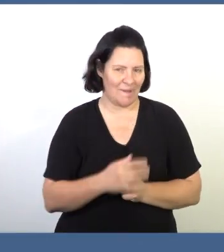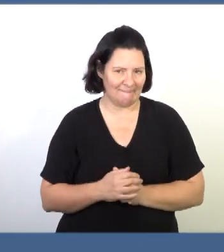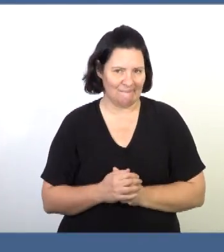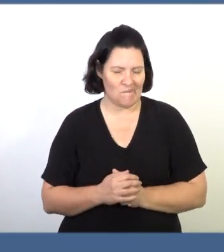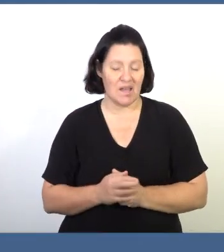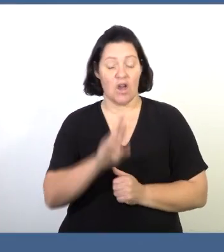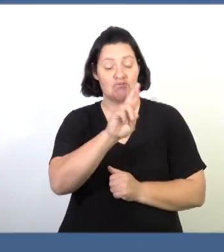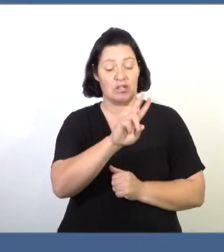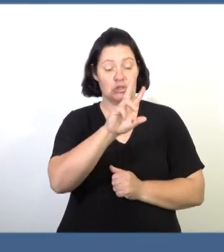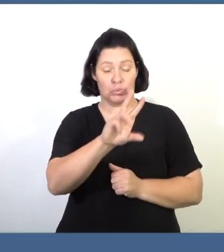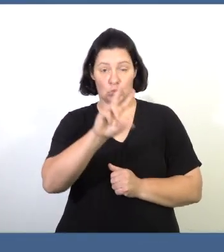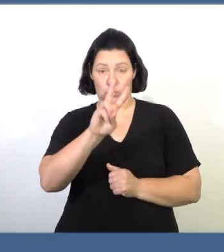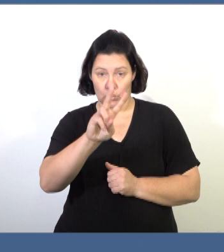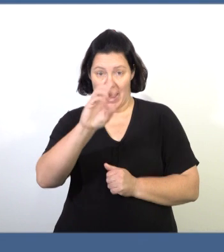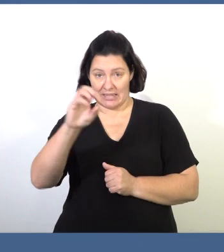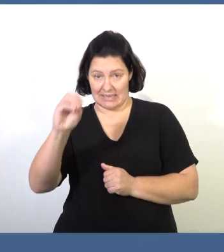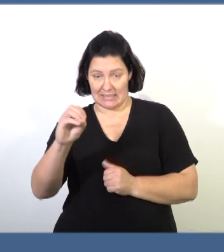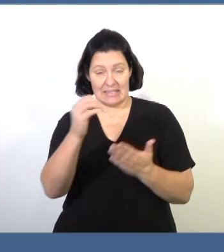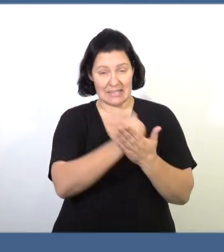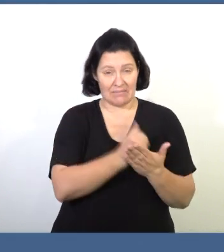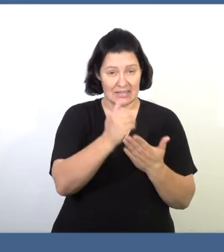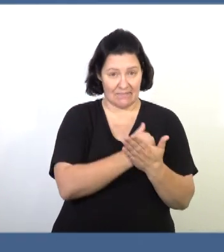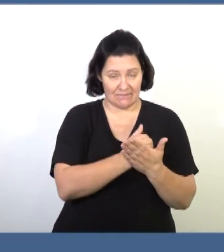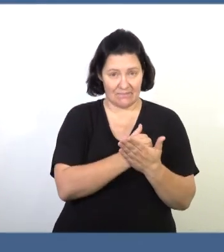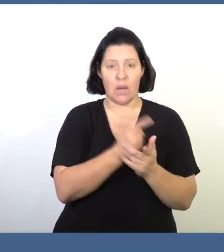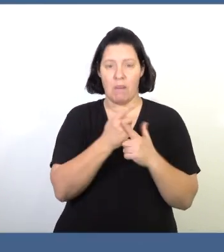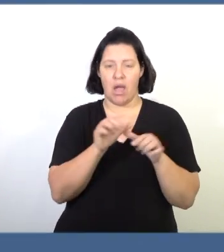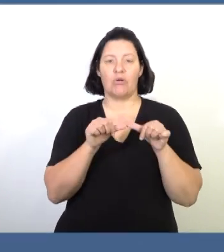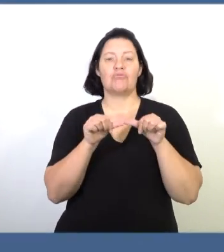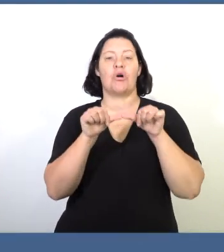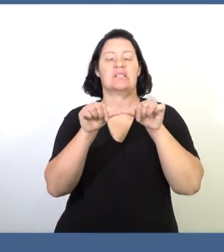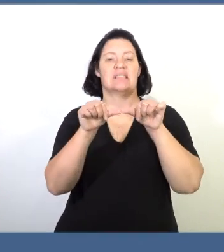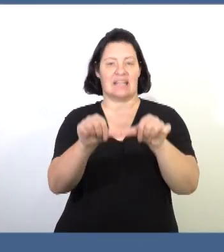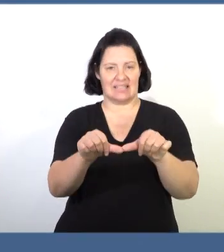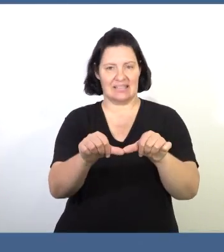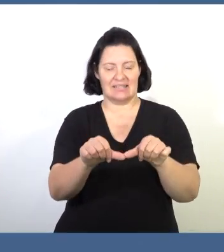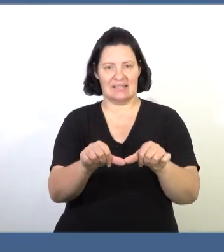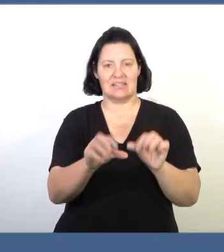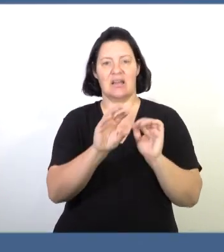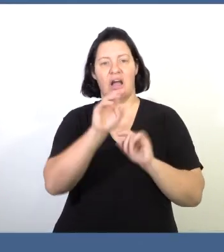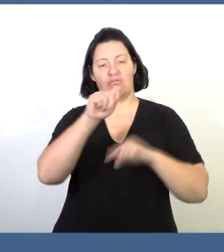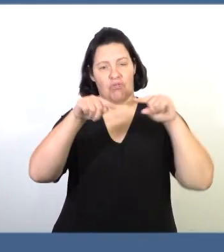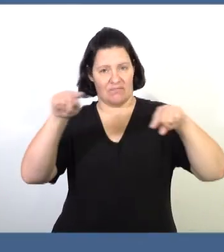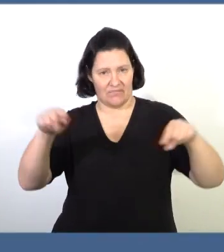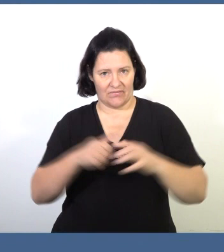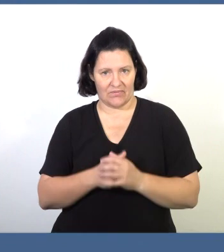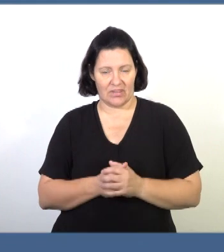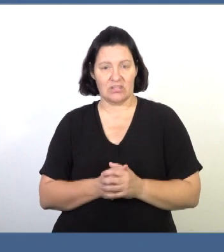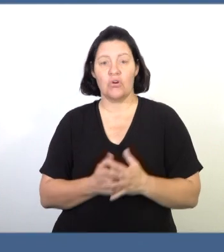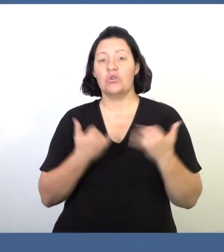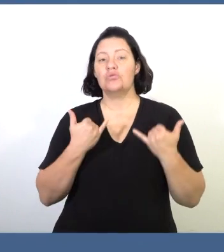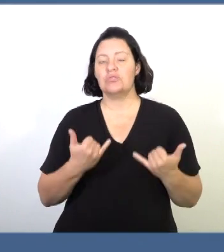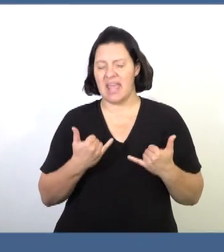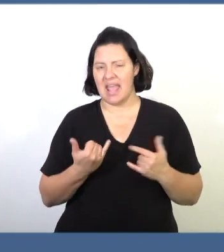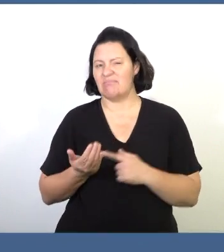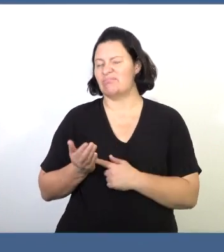The 200 they save will be represented as a constant value on the graph. This is what